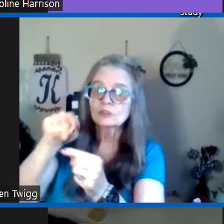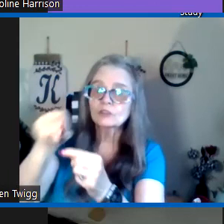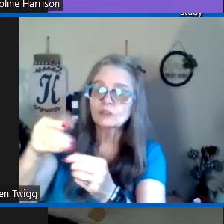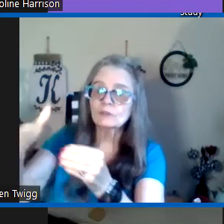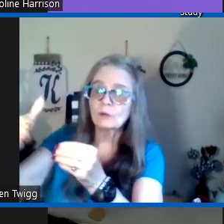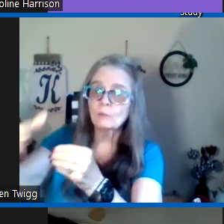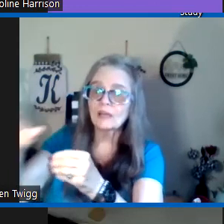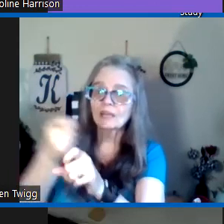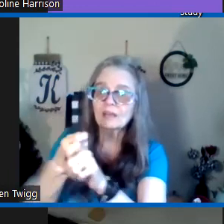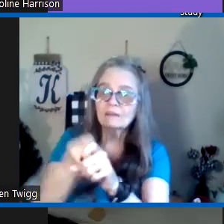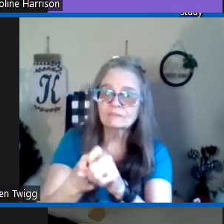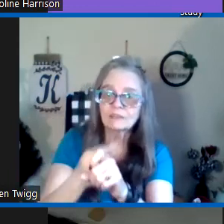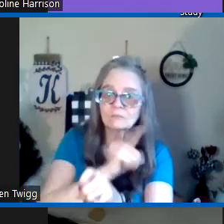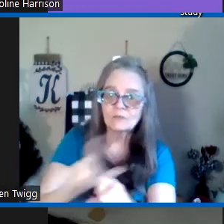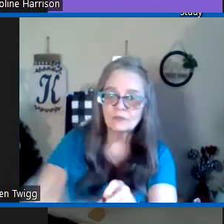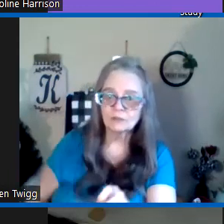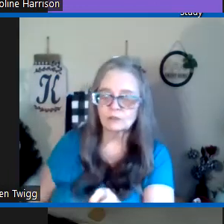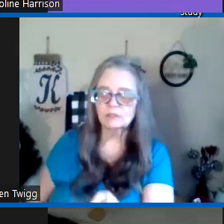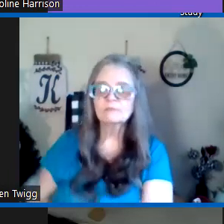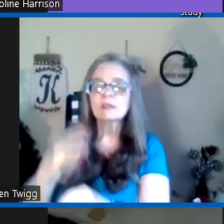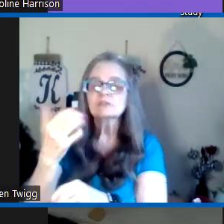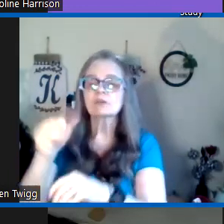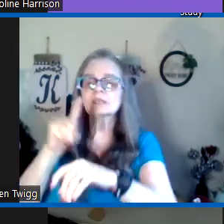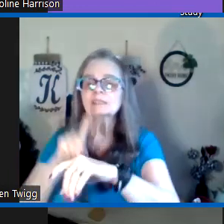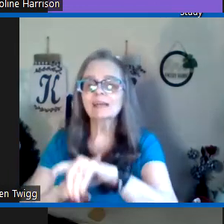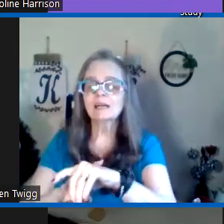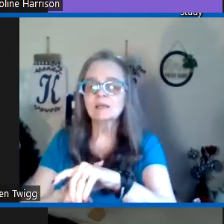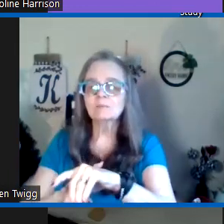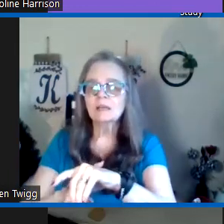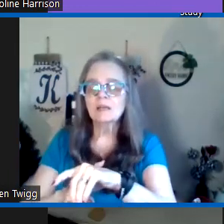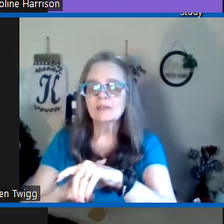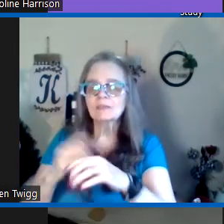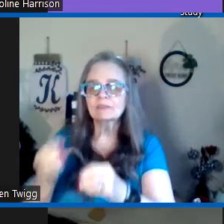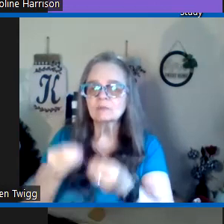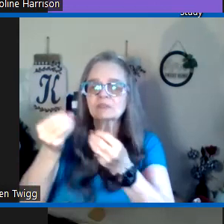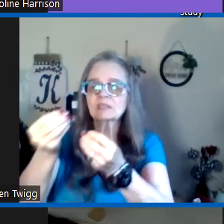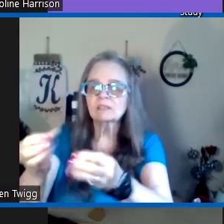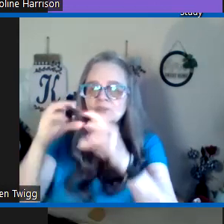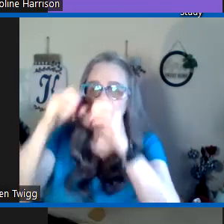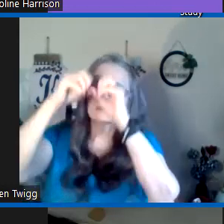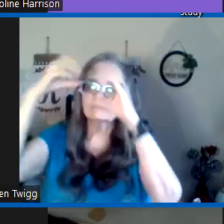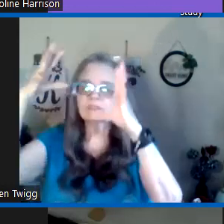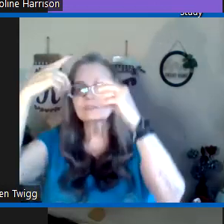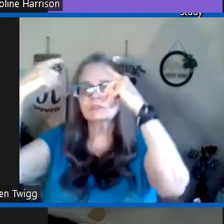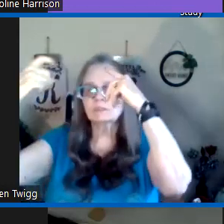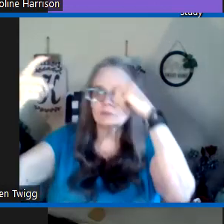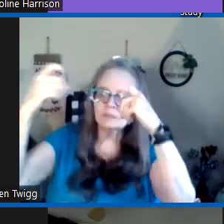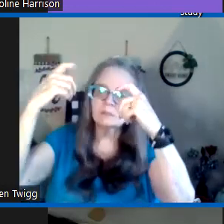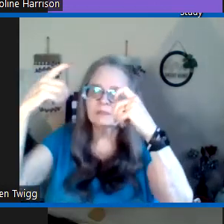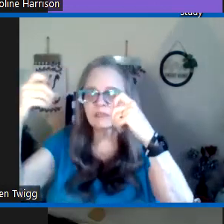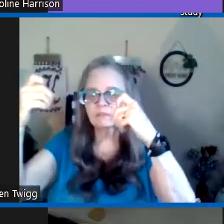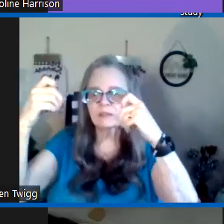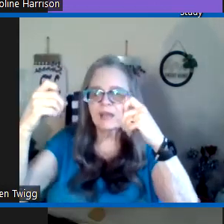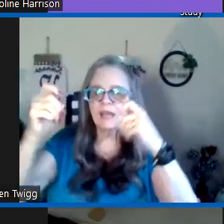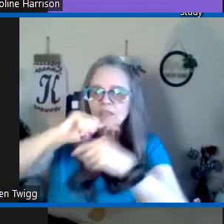to turn you away from the lord so anytime that someone gives you a vision a